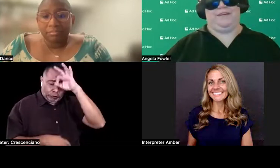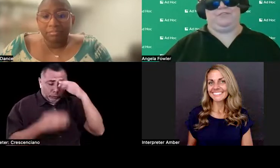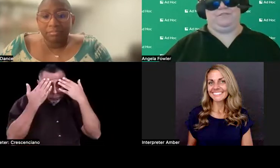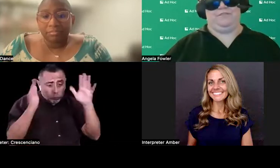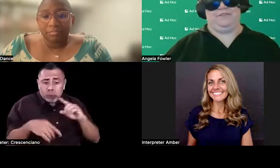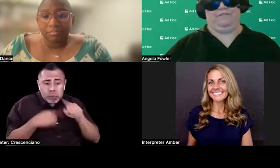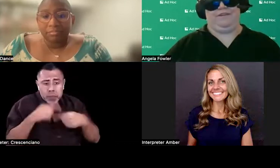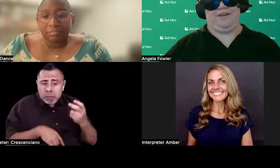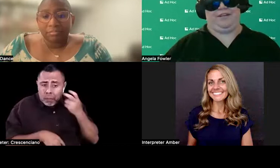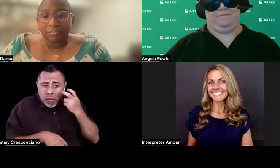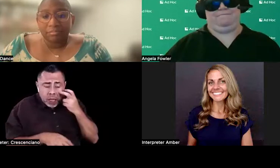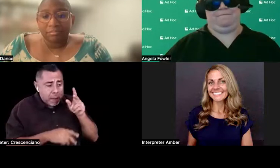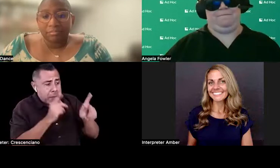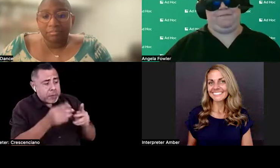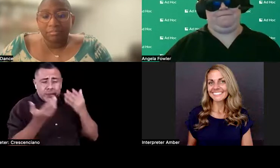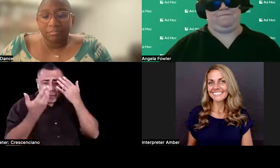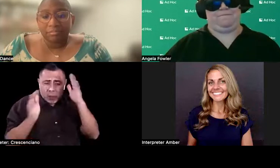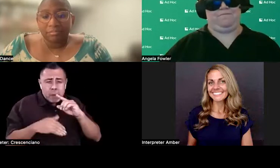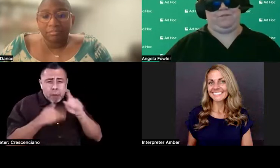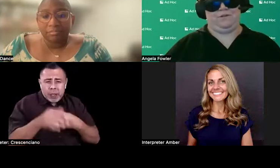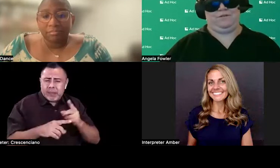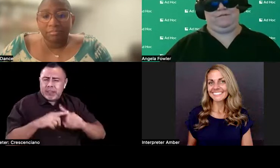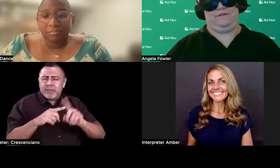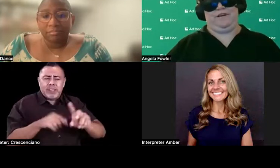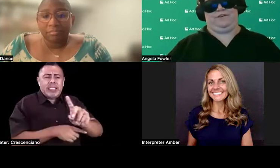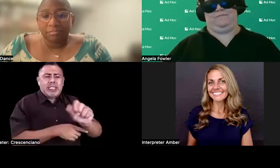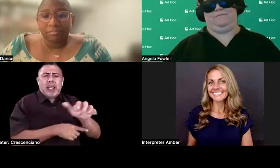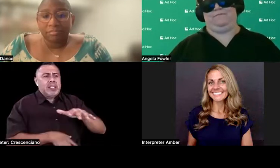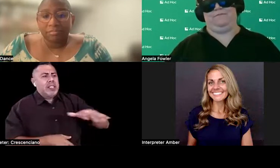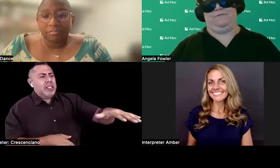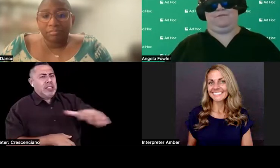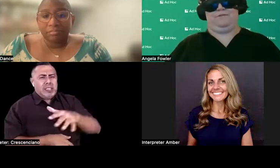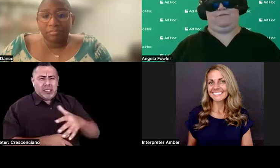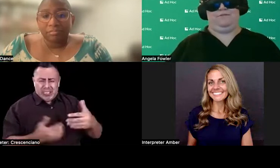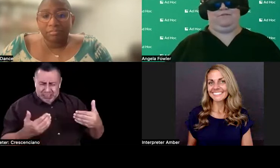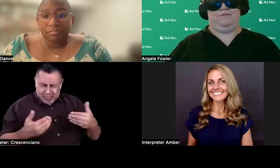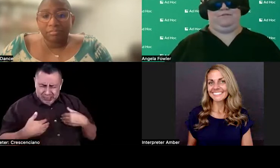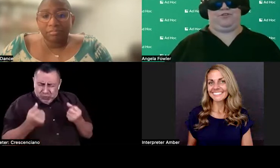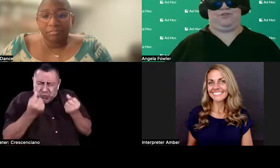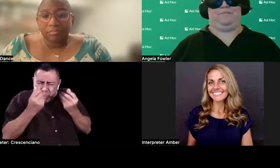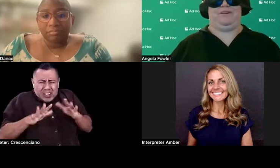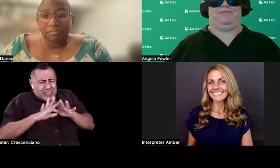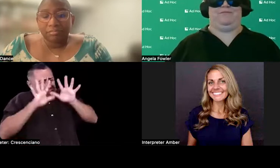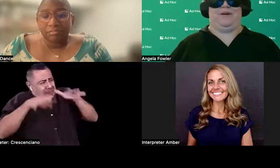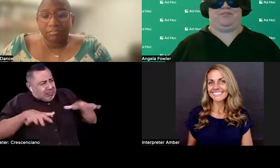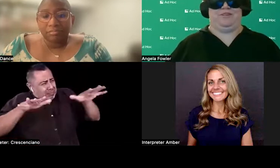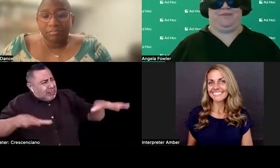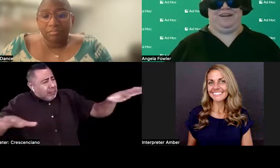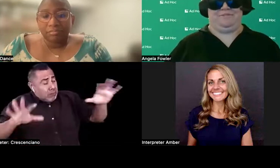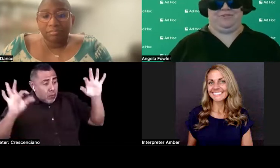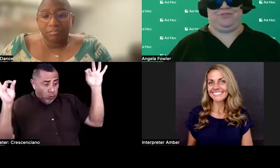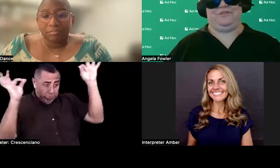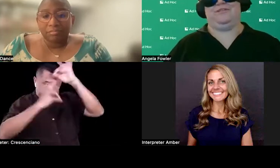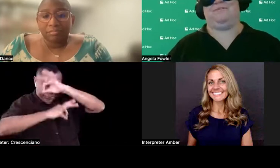pervasive that you feel like you're, you feel like you're screaming into a void